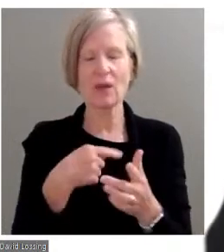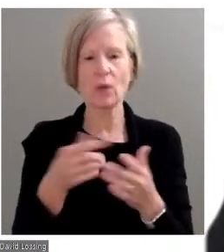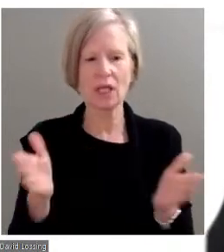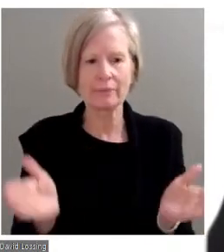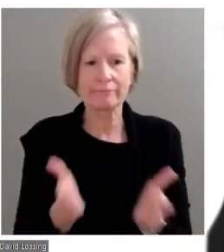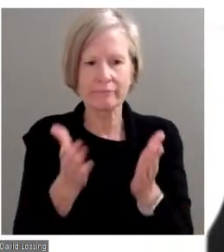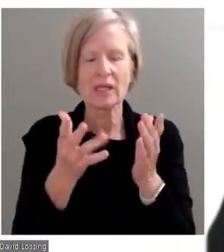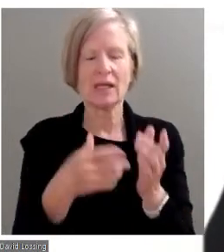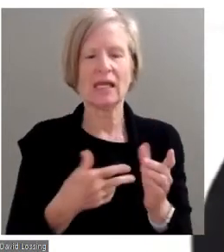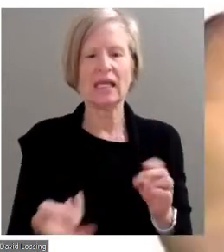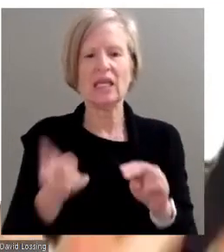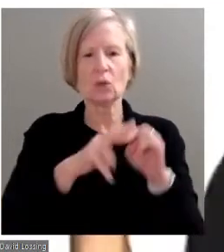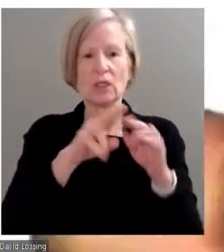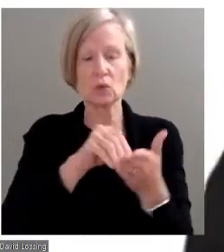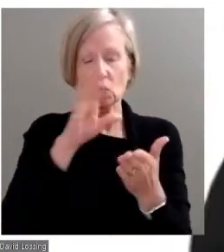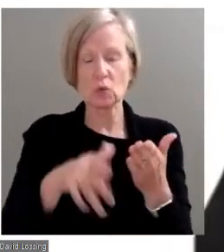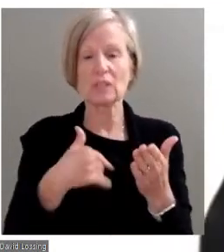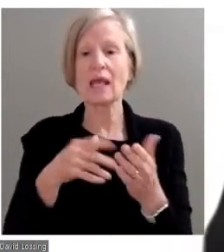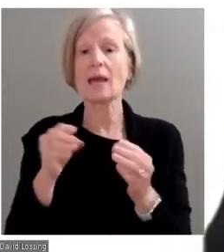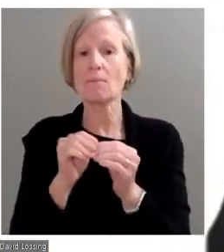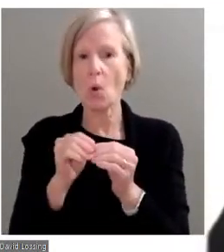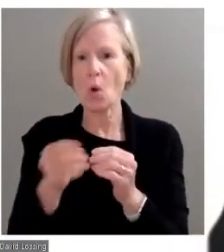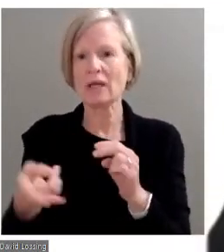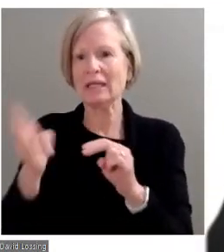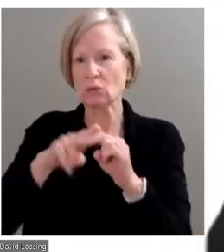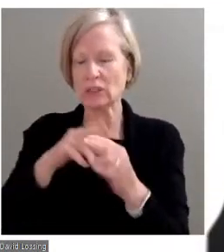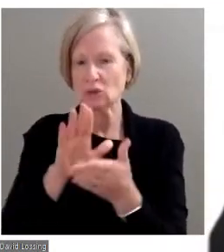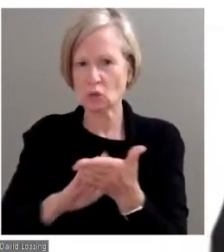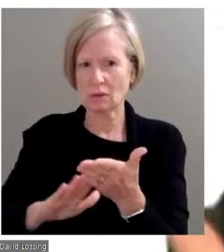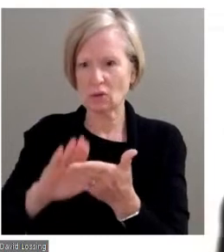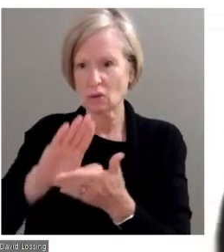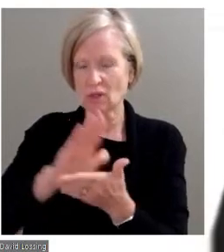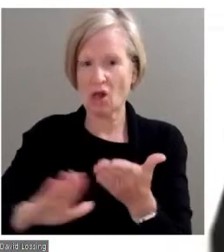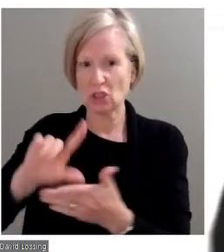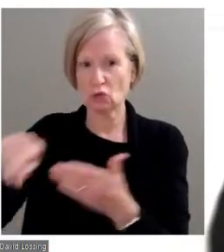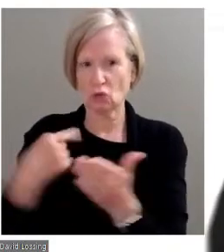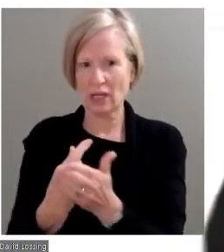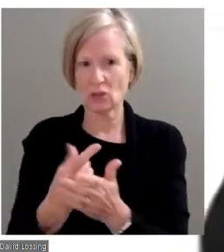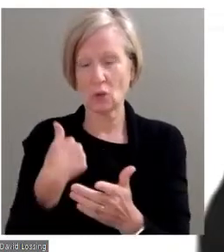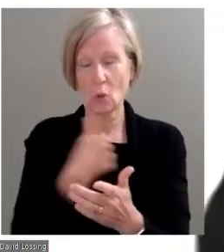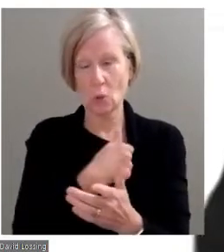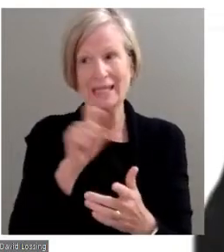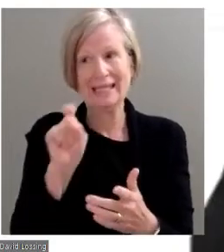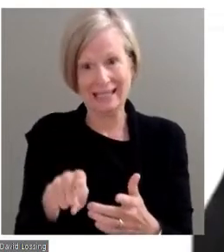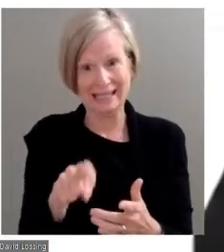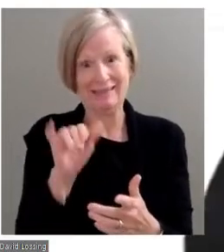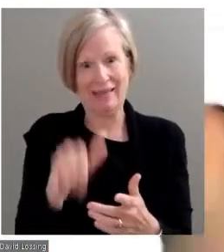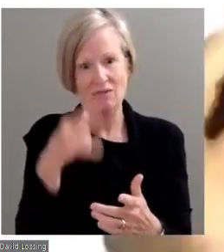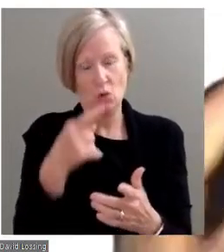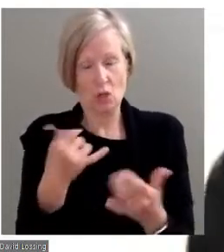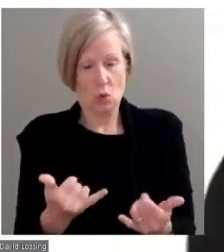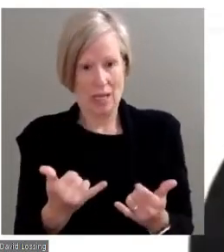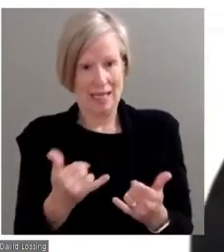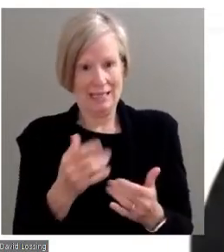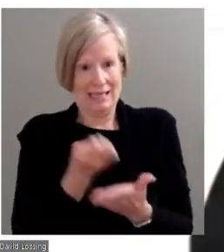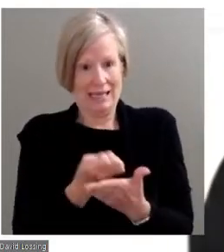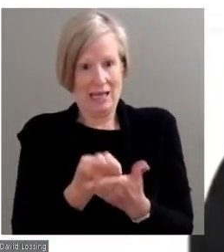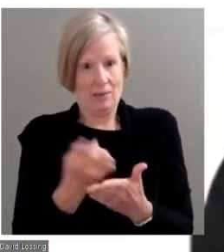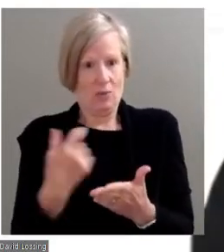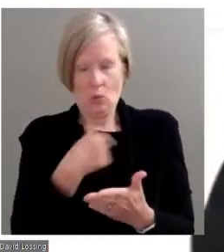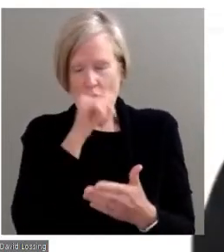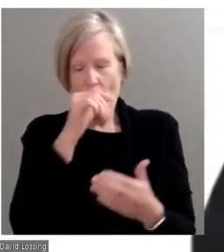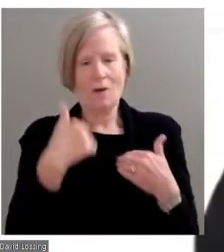of students that are graduating because we do need college degrees to be able to survive in today's economies. We don't have the old GM